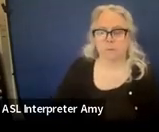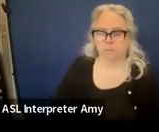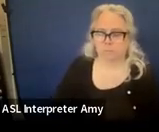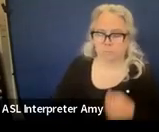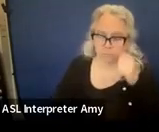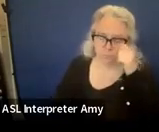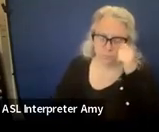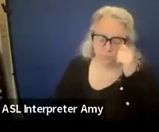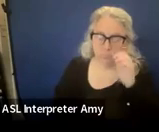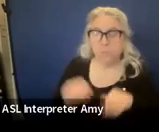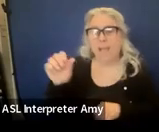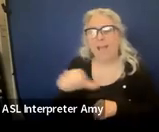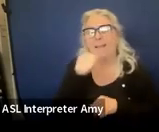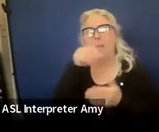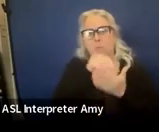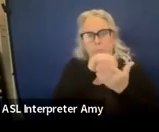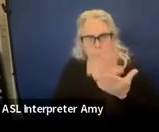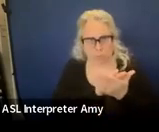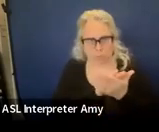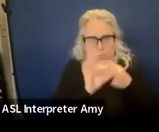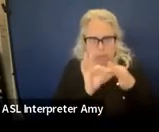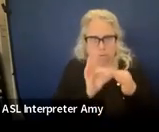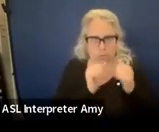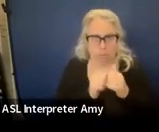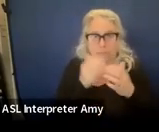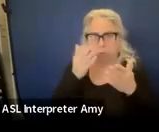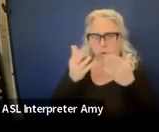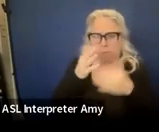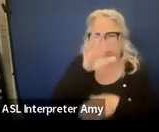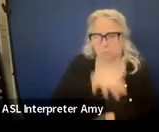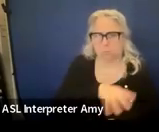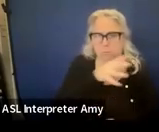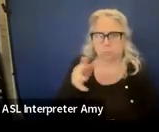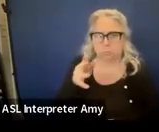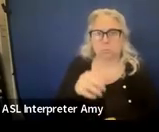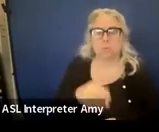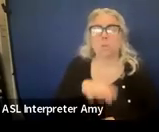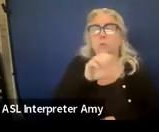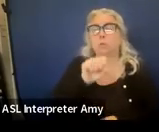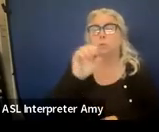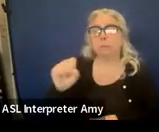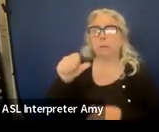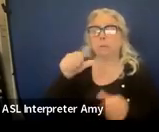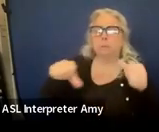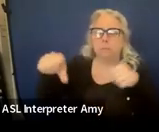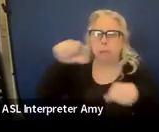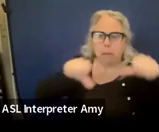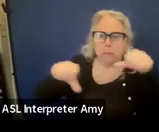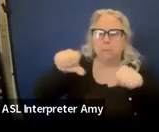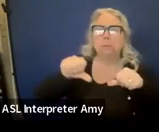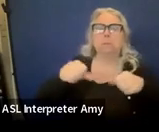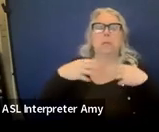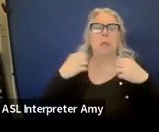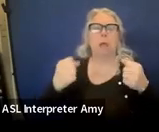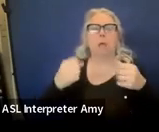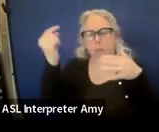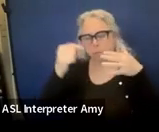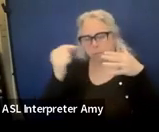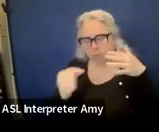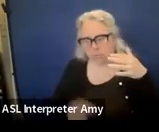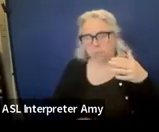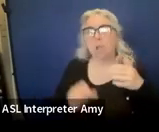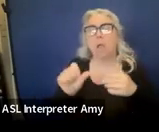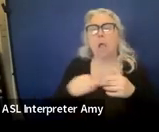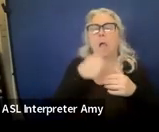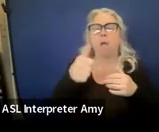All right, another note about the service grid social studies science help etc all of those other